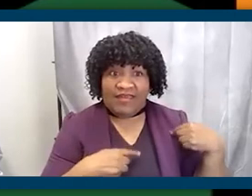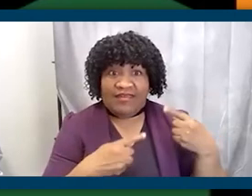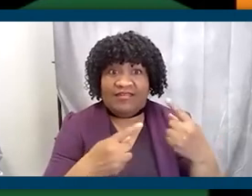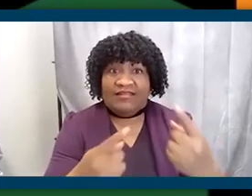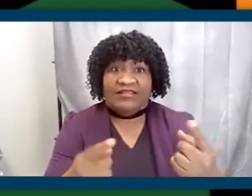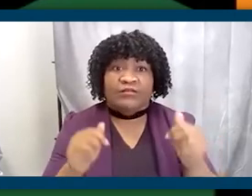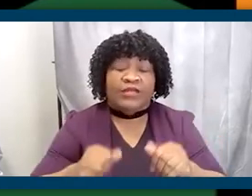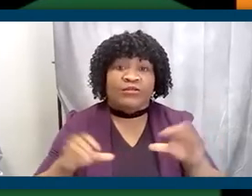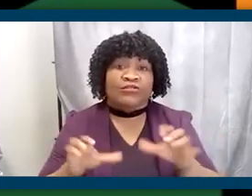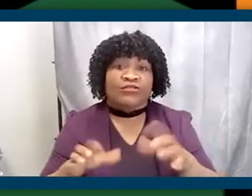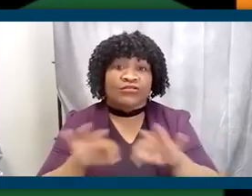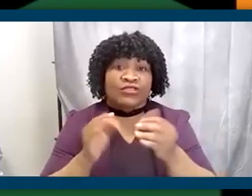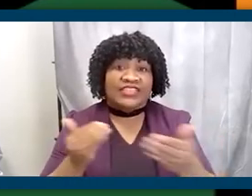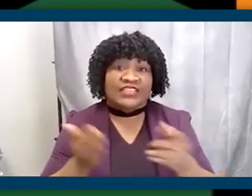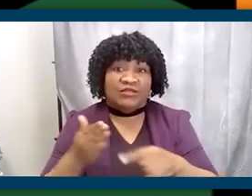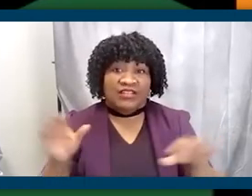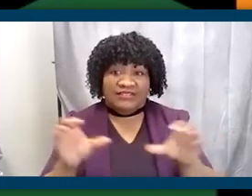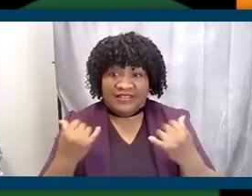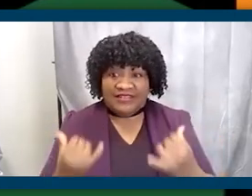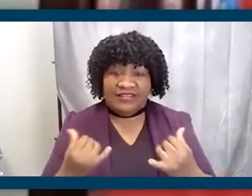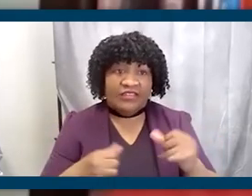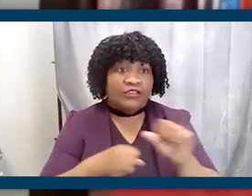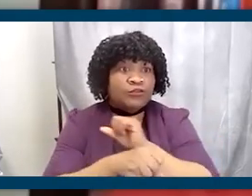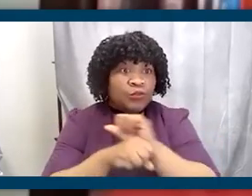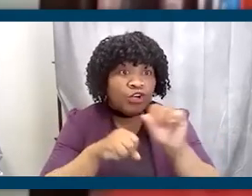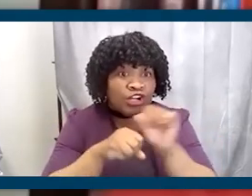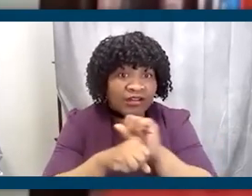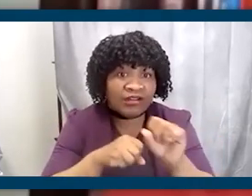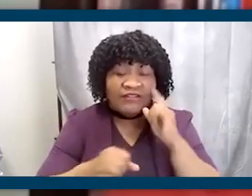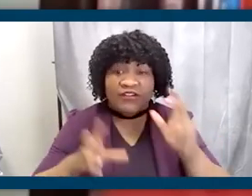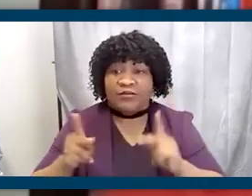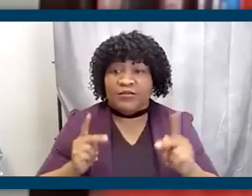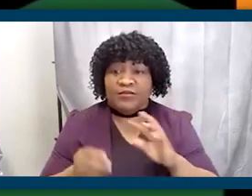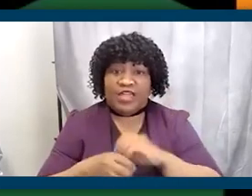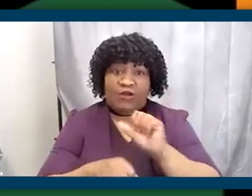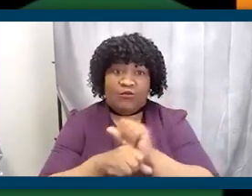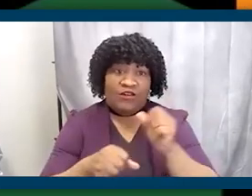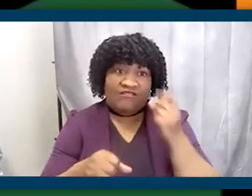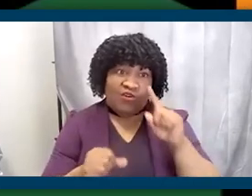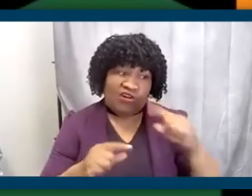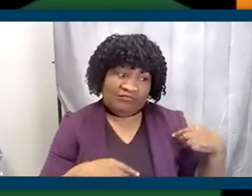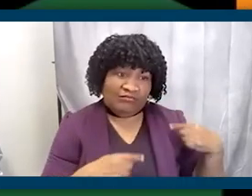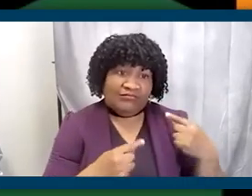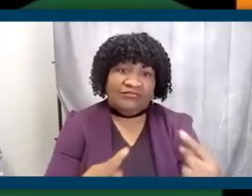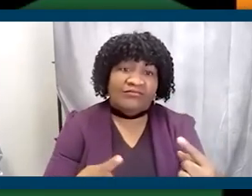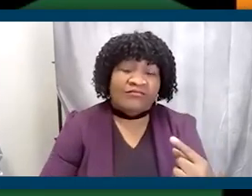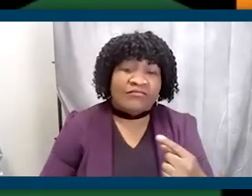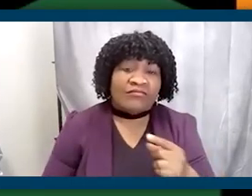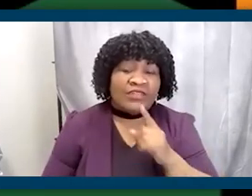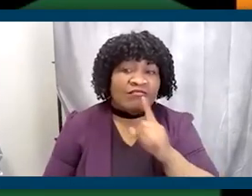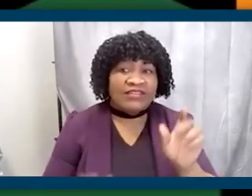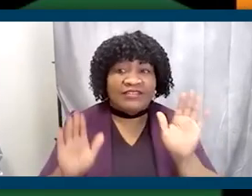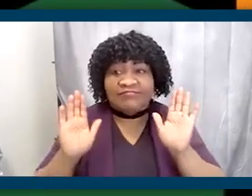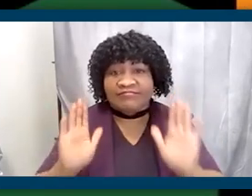be able to do the things that I've done, to be able to have worked for the people that I've been able to work for. And it has been an extraordinary